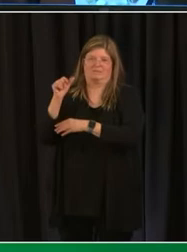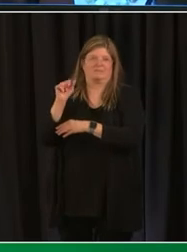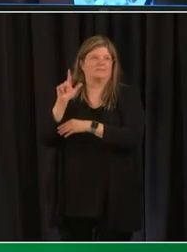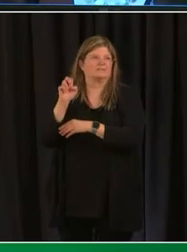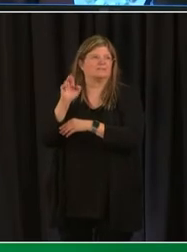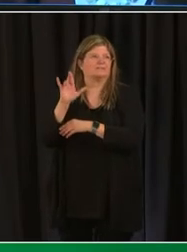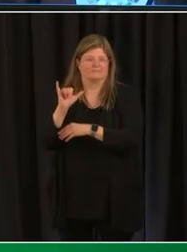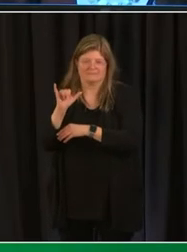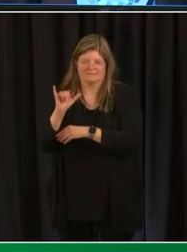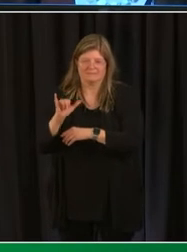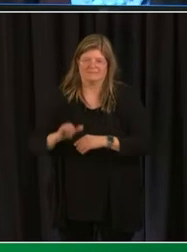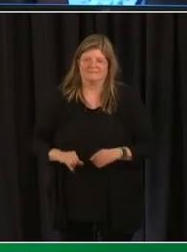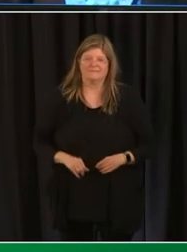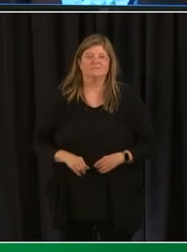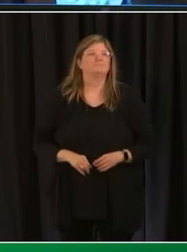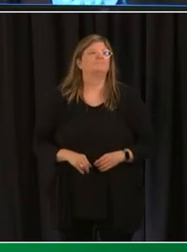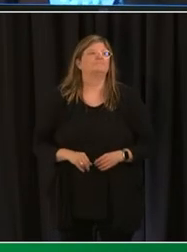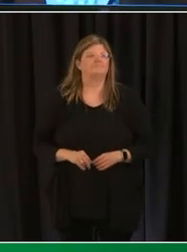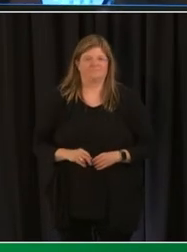next slide